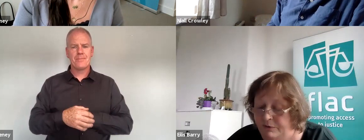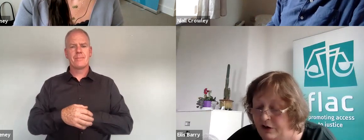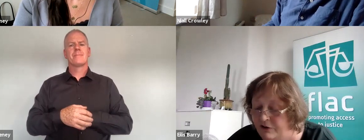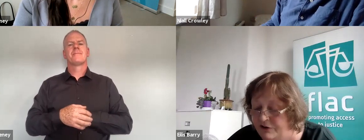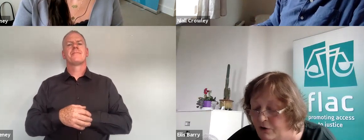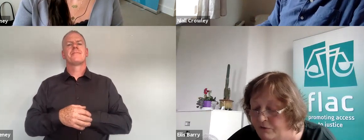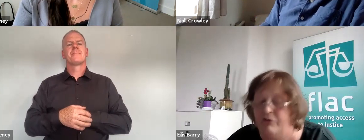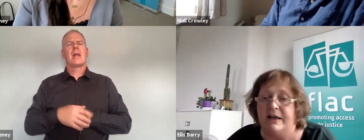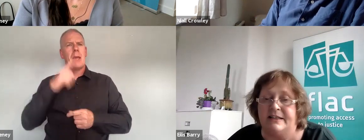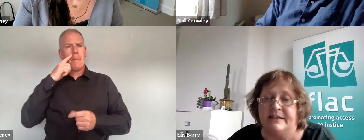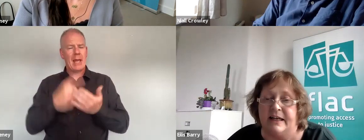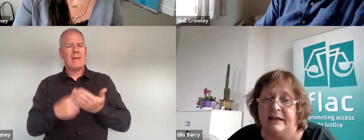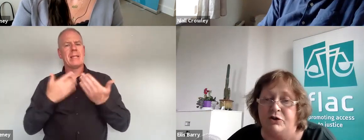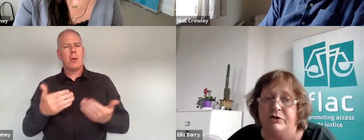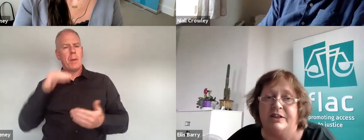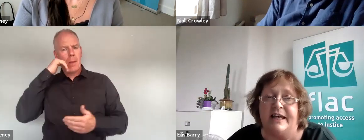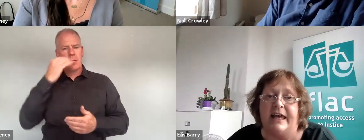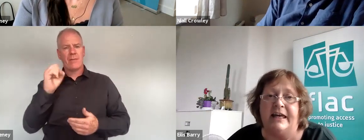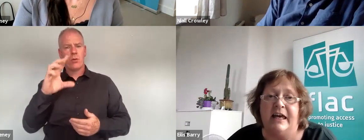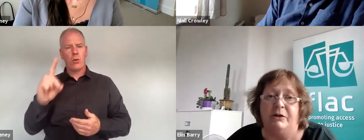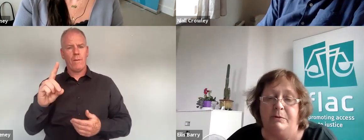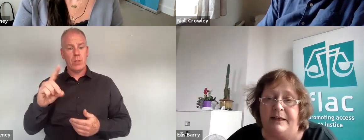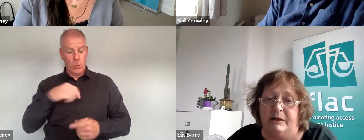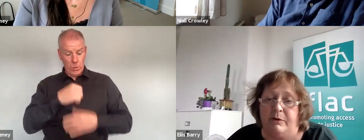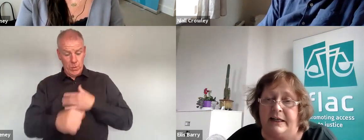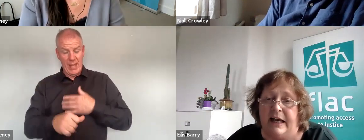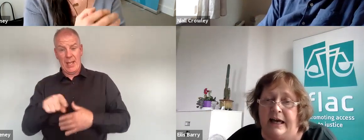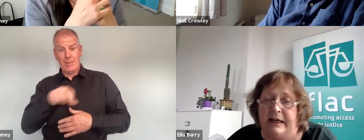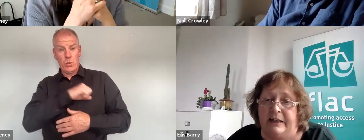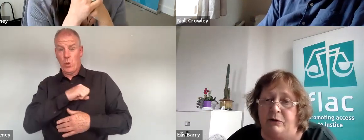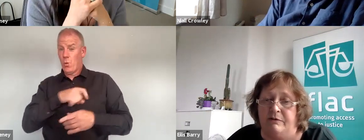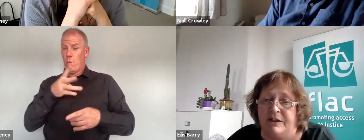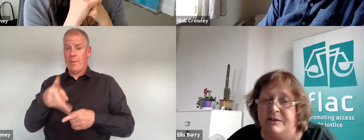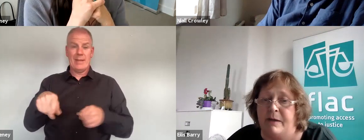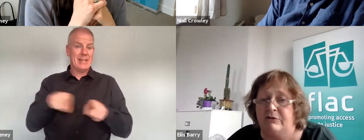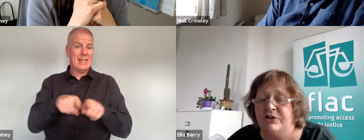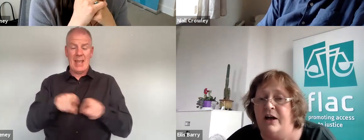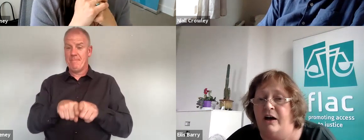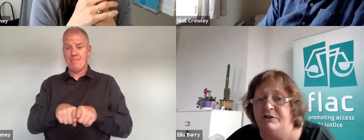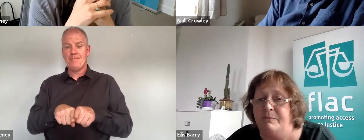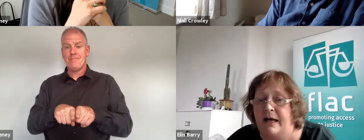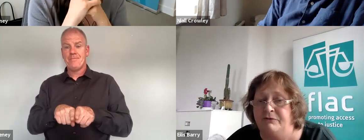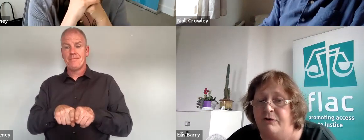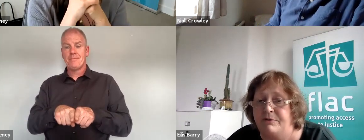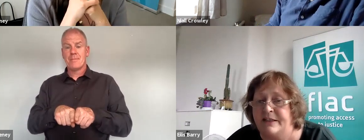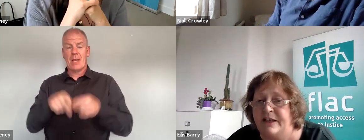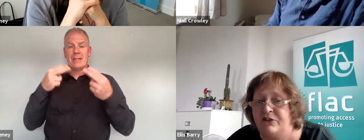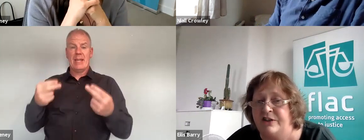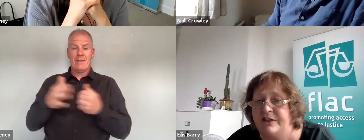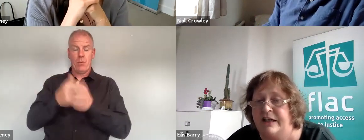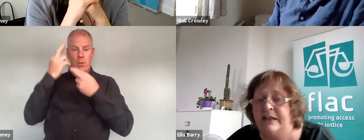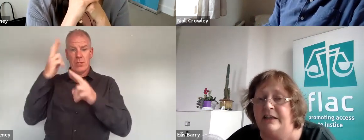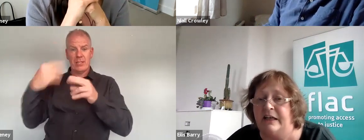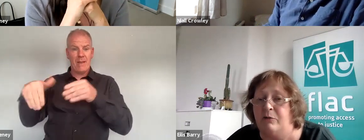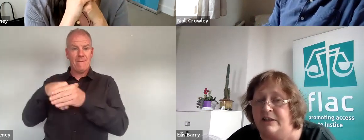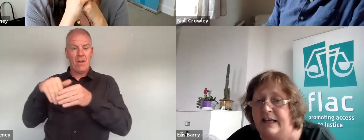with the current COVID crisis I'm sure today there would be equally an equivalent amount of demand for representation